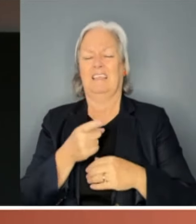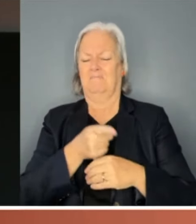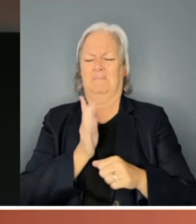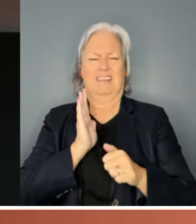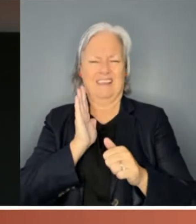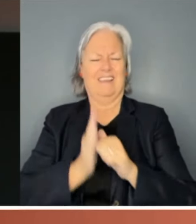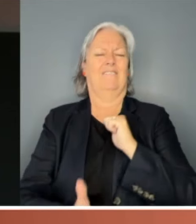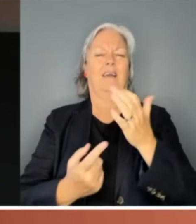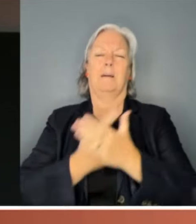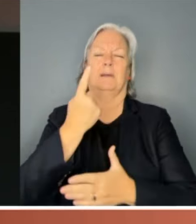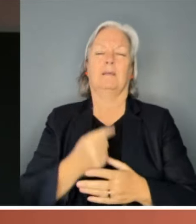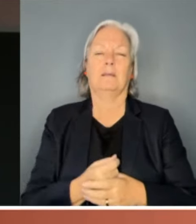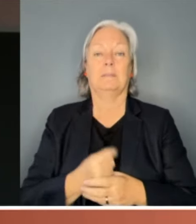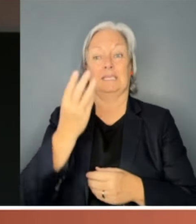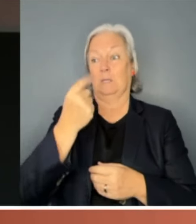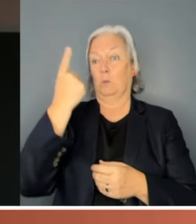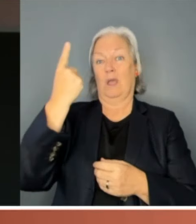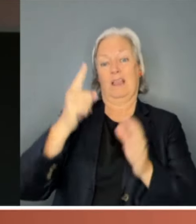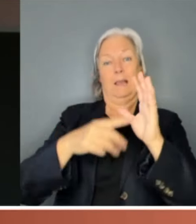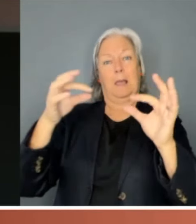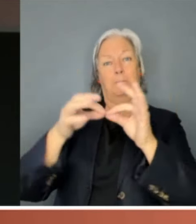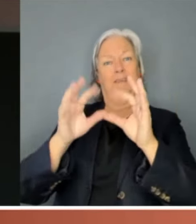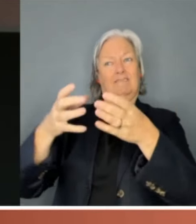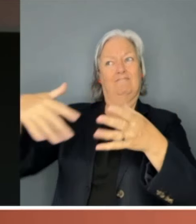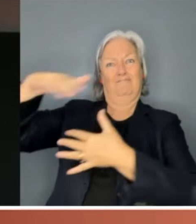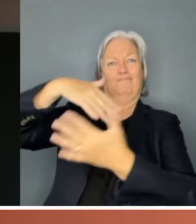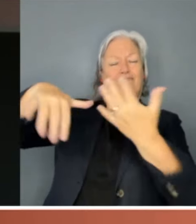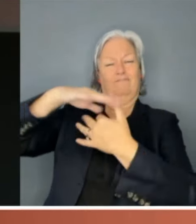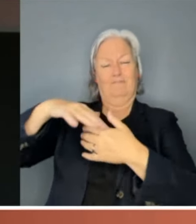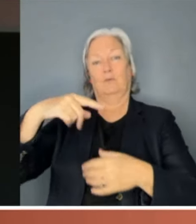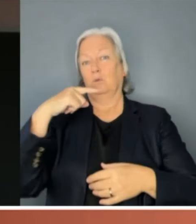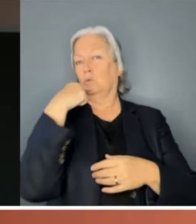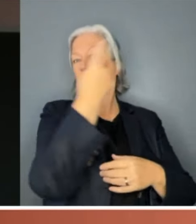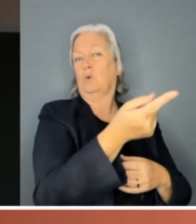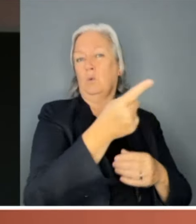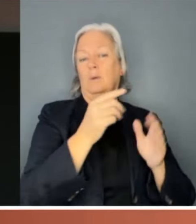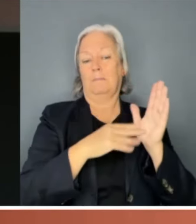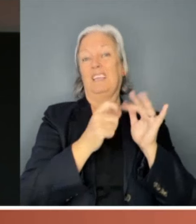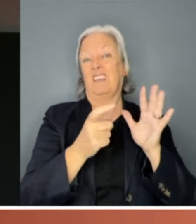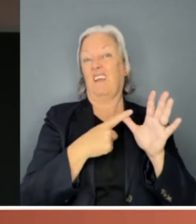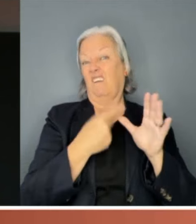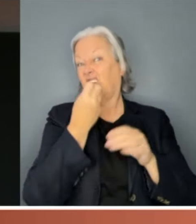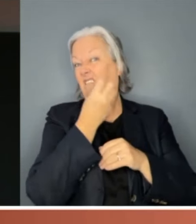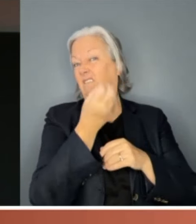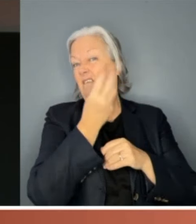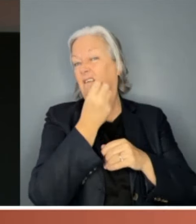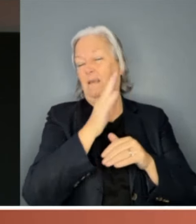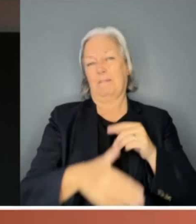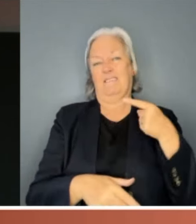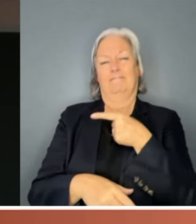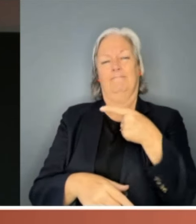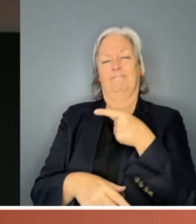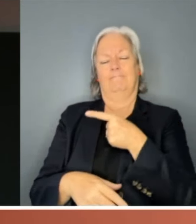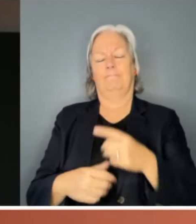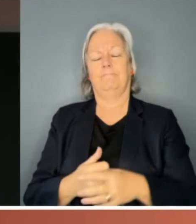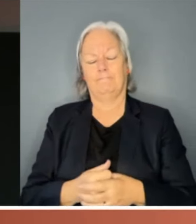But someone within the Labor Party orbit told media it did. A later inquiry, whilst